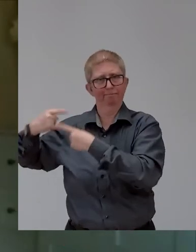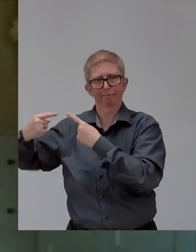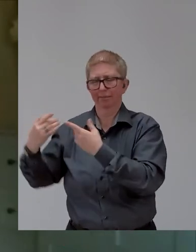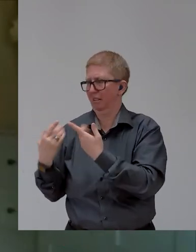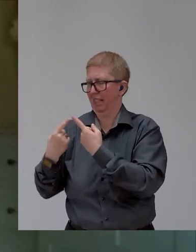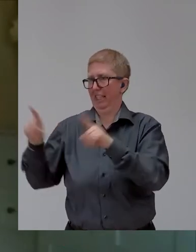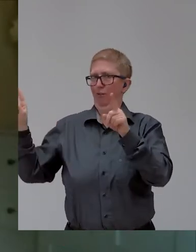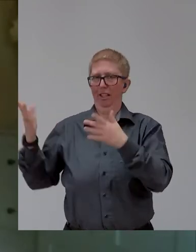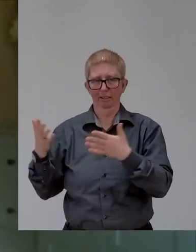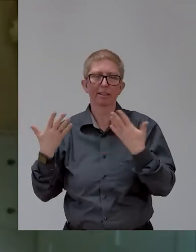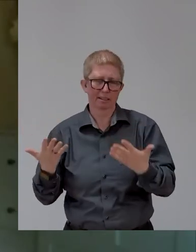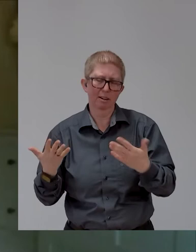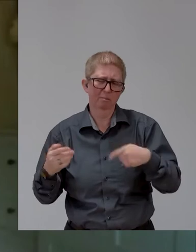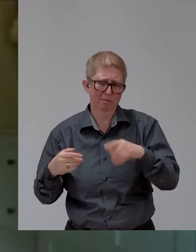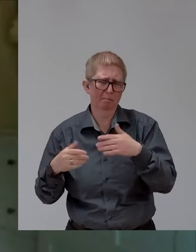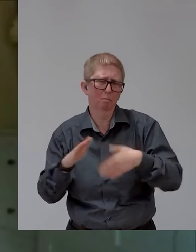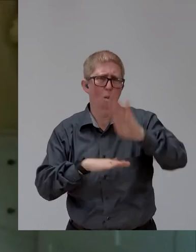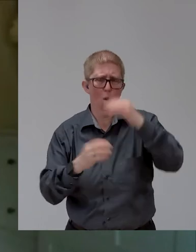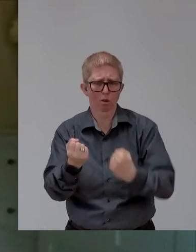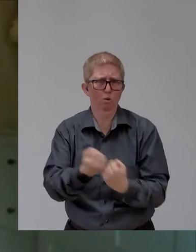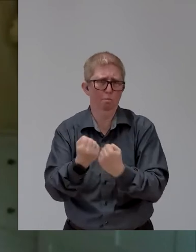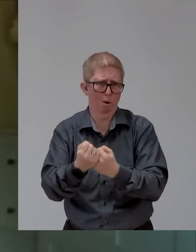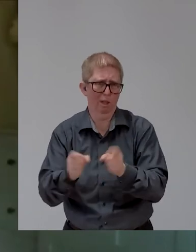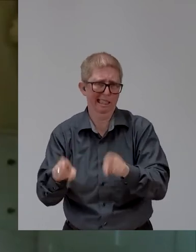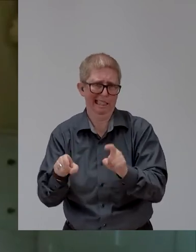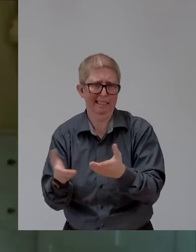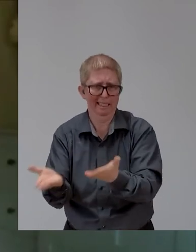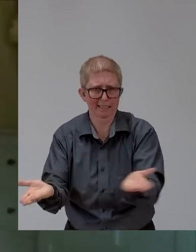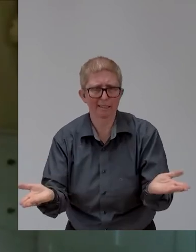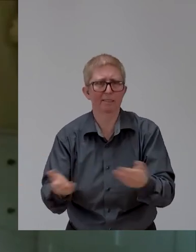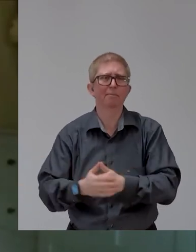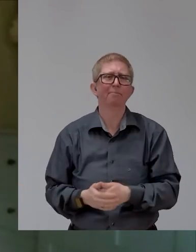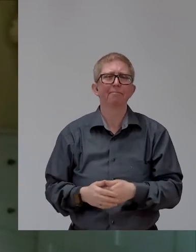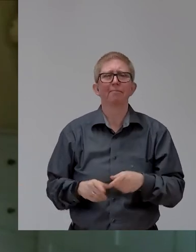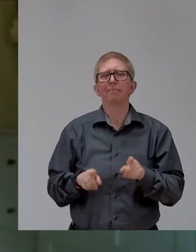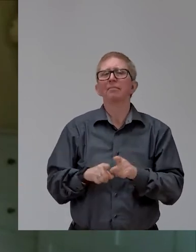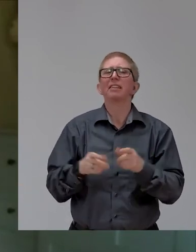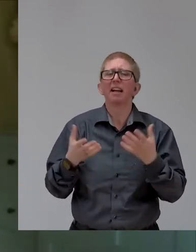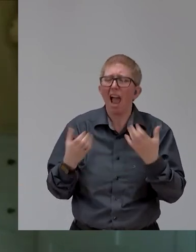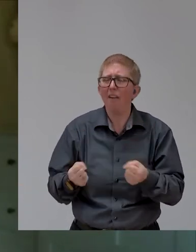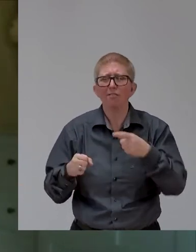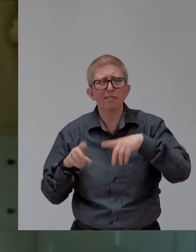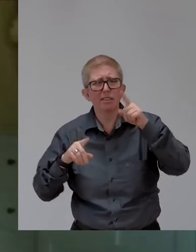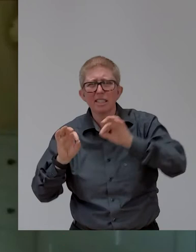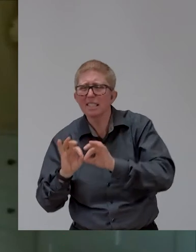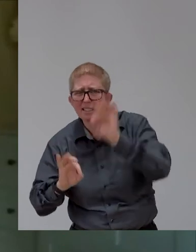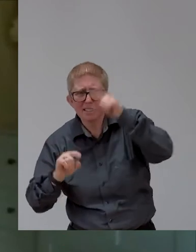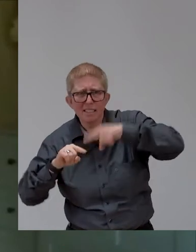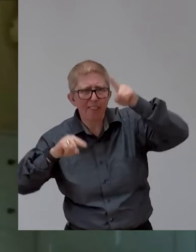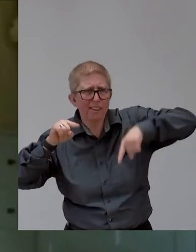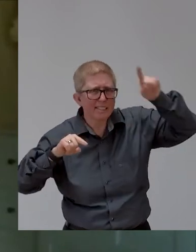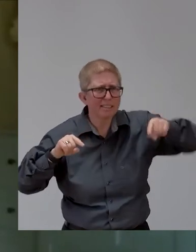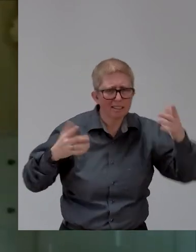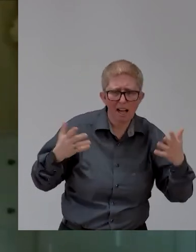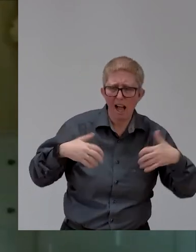that said, you know, there's some horrific statistics around spinal injuries, which will tell you that the average, I think, that you,